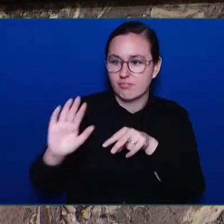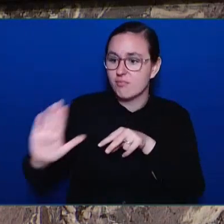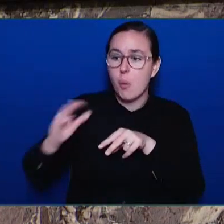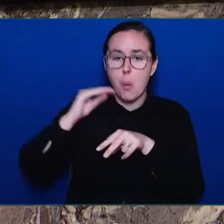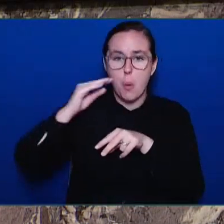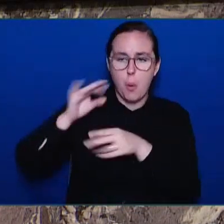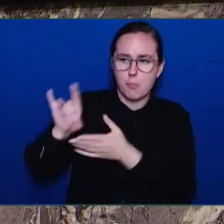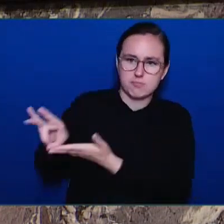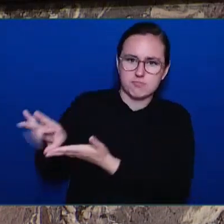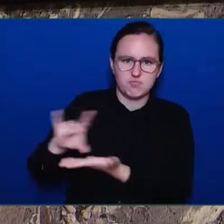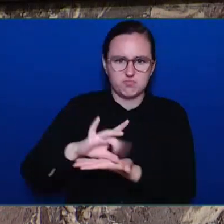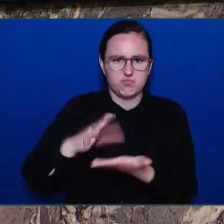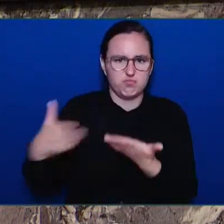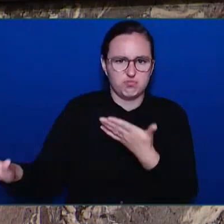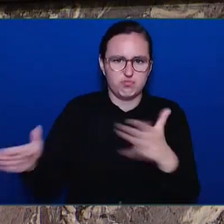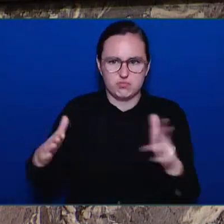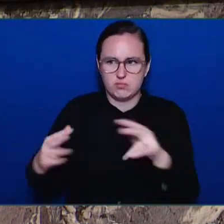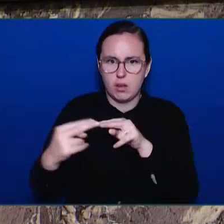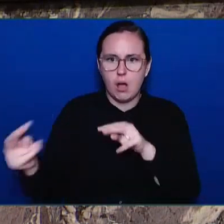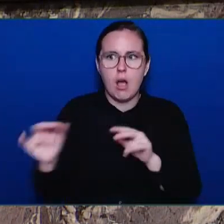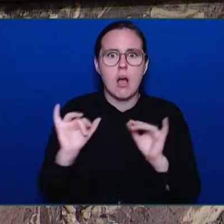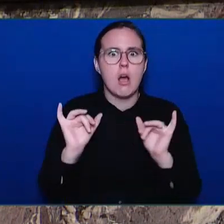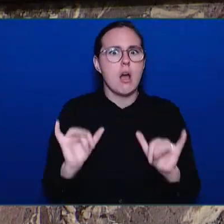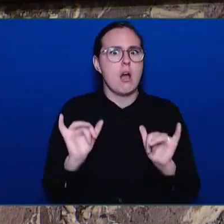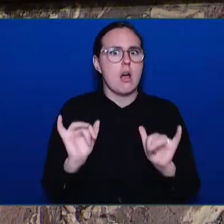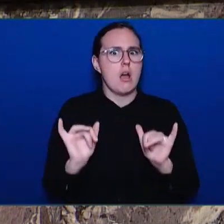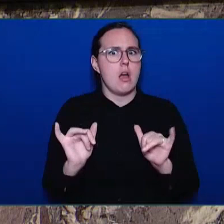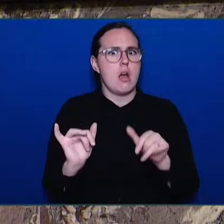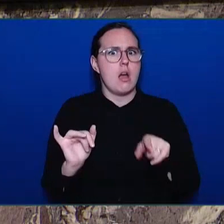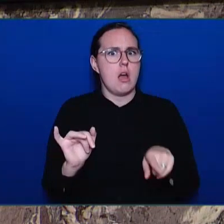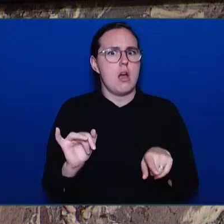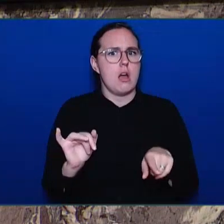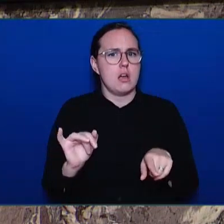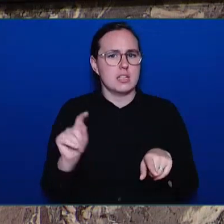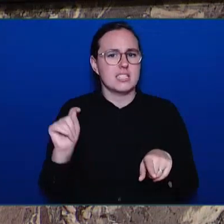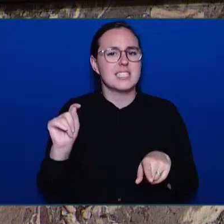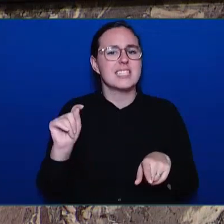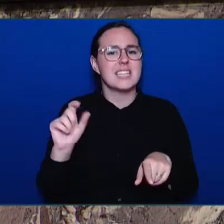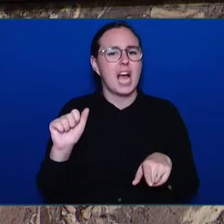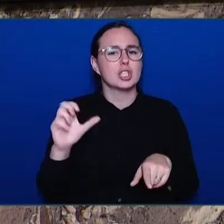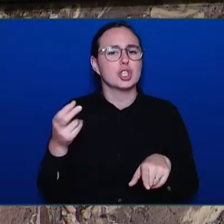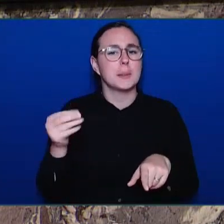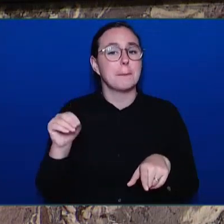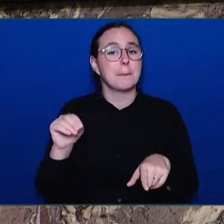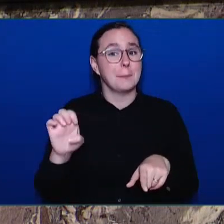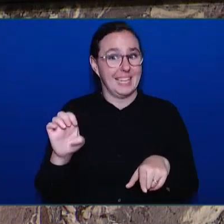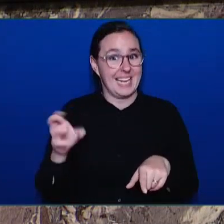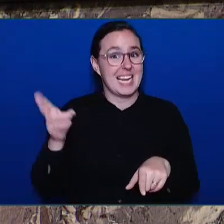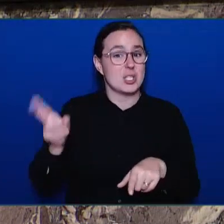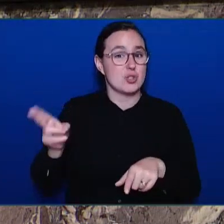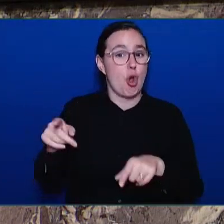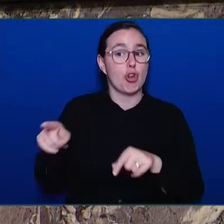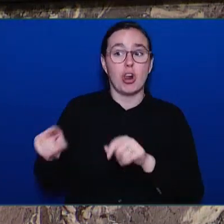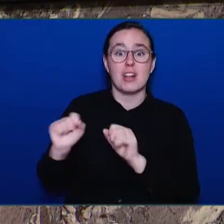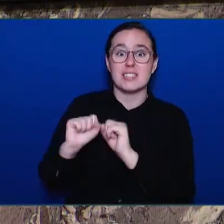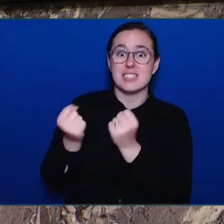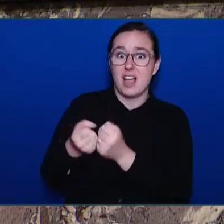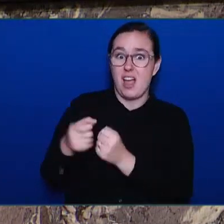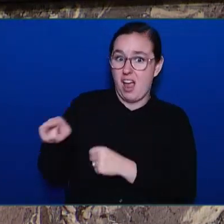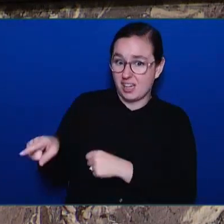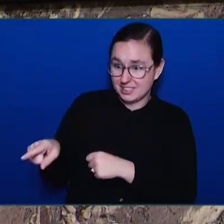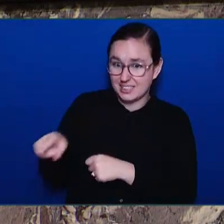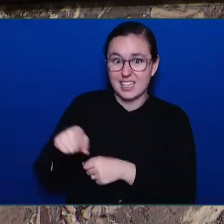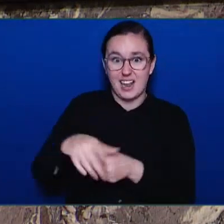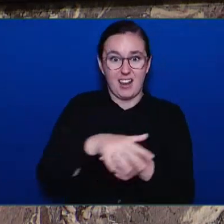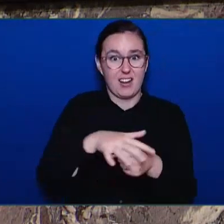the Tashmi Historic Society and the District of Hope are proposing a heritage, tourism and education space